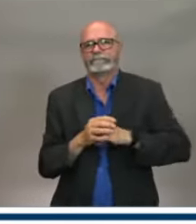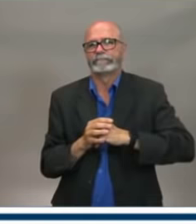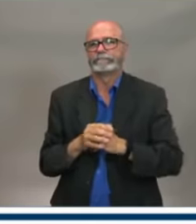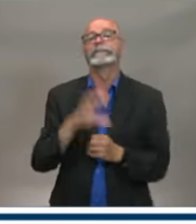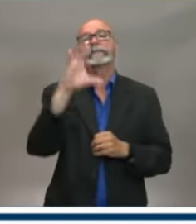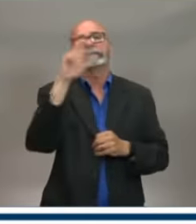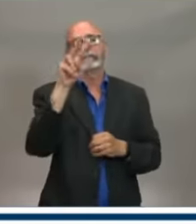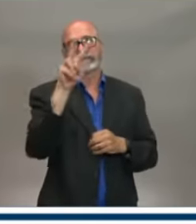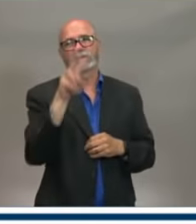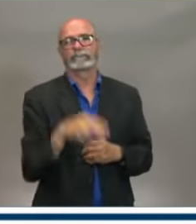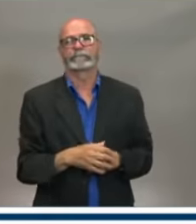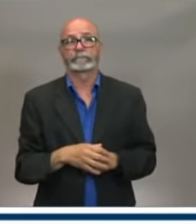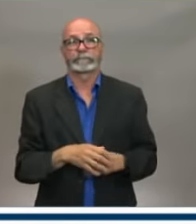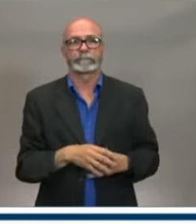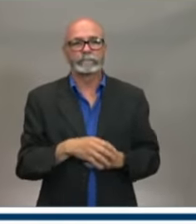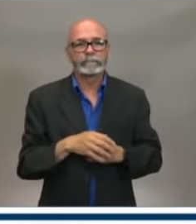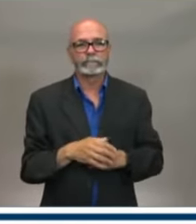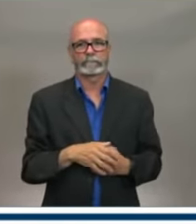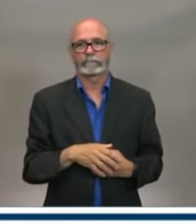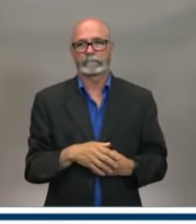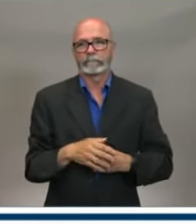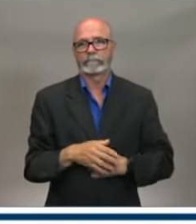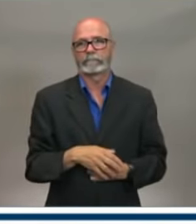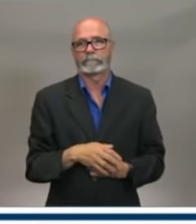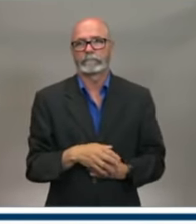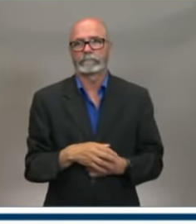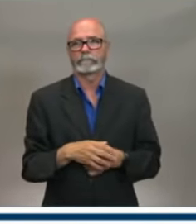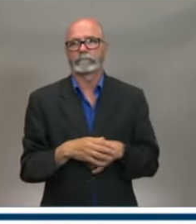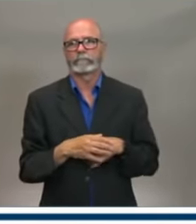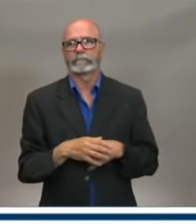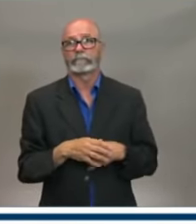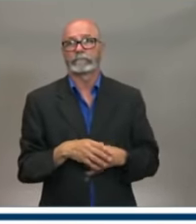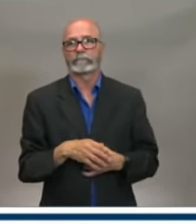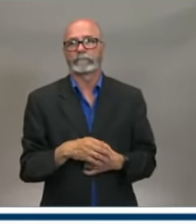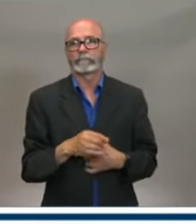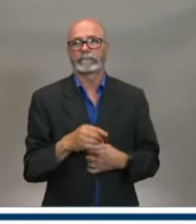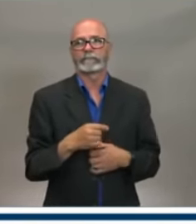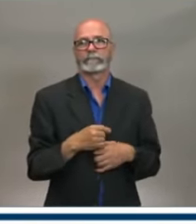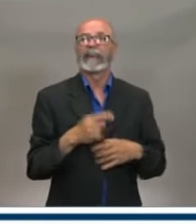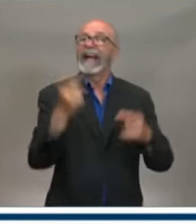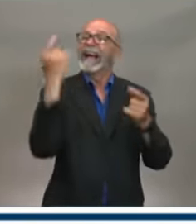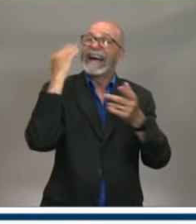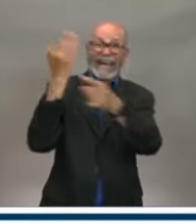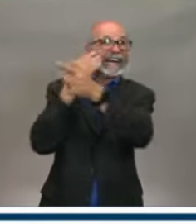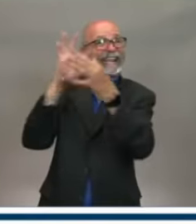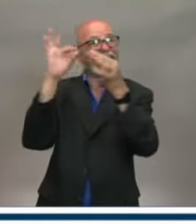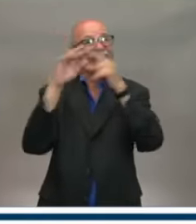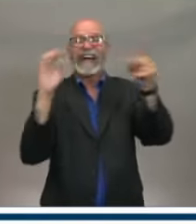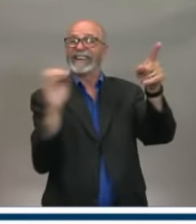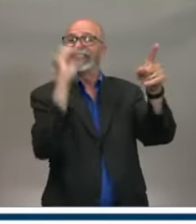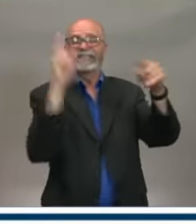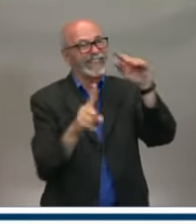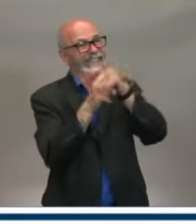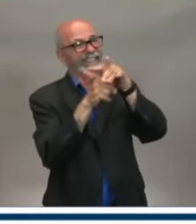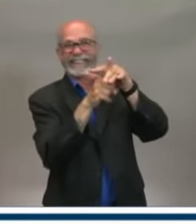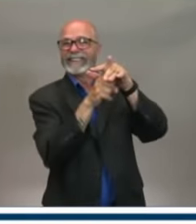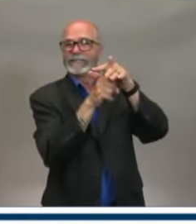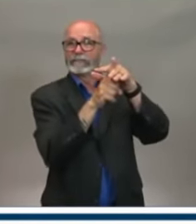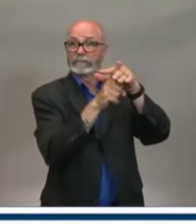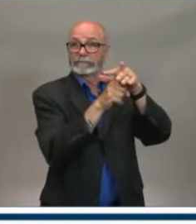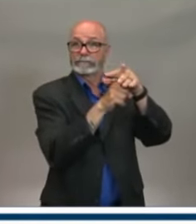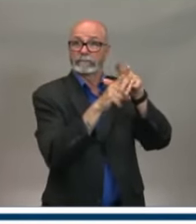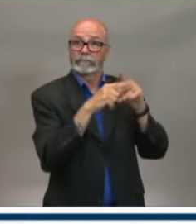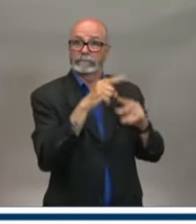Thank you. I'm just following up to Alicia's question and the report out of Ontario. I'm wondering if that makes either the Premier or Dr. Strang